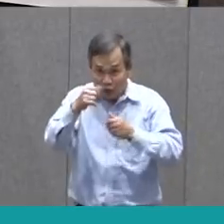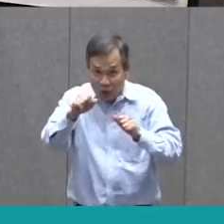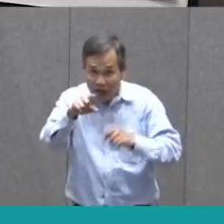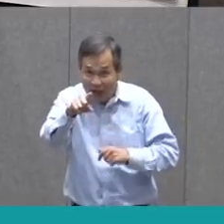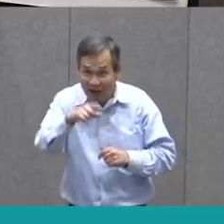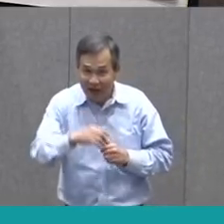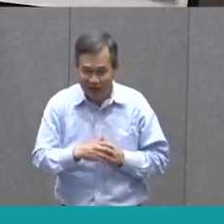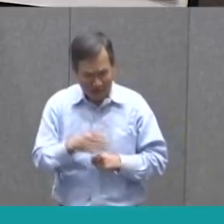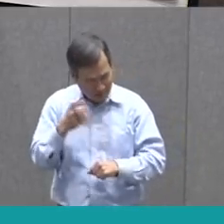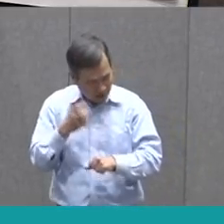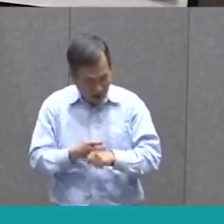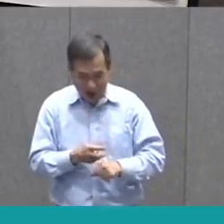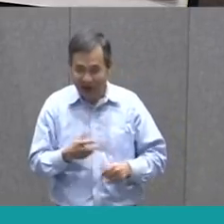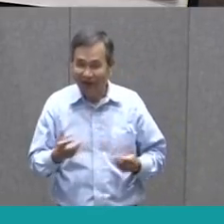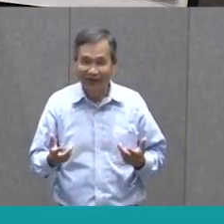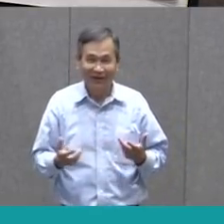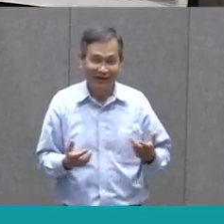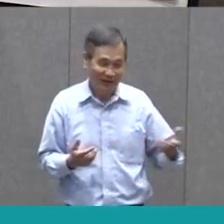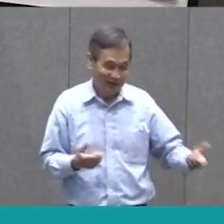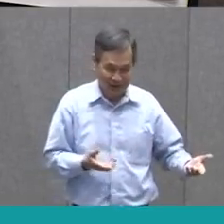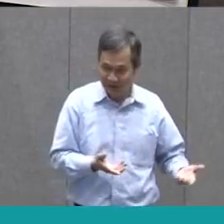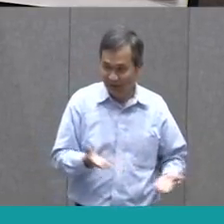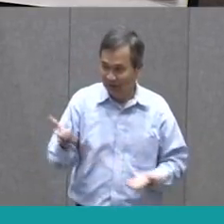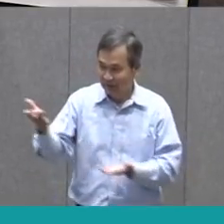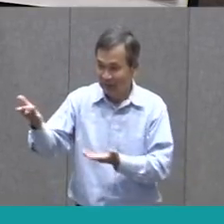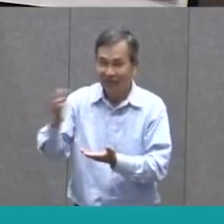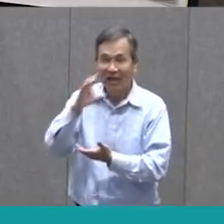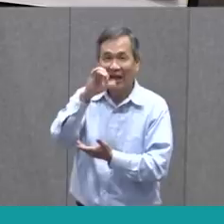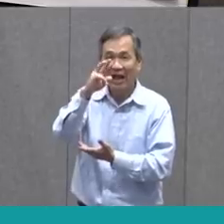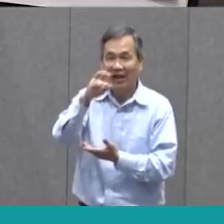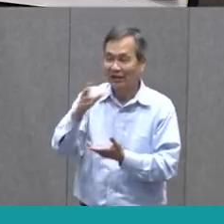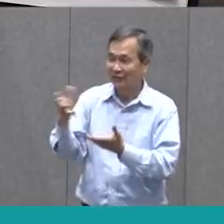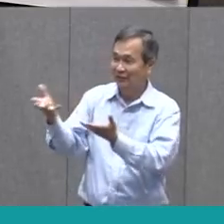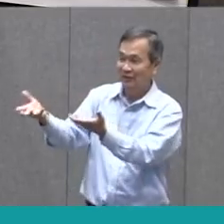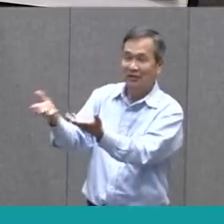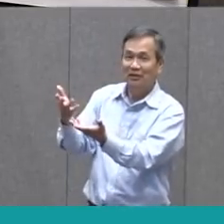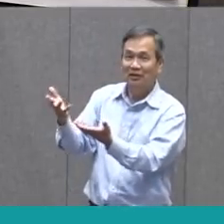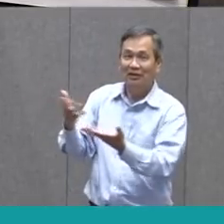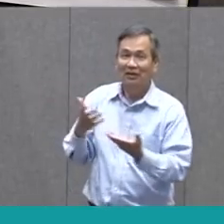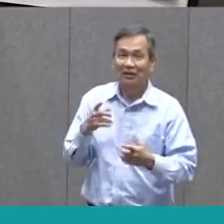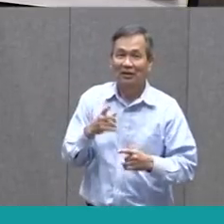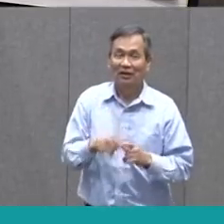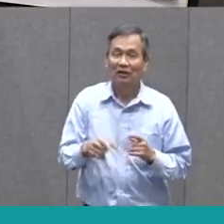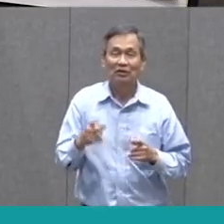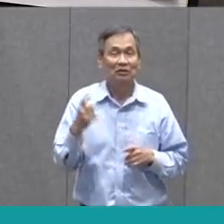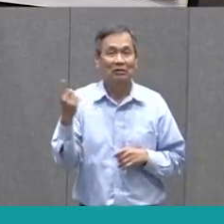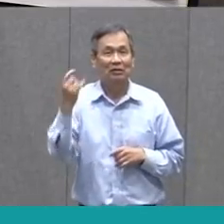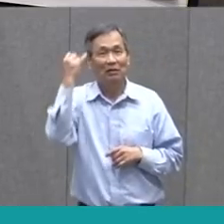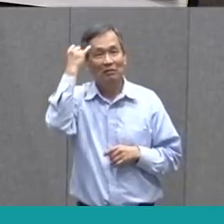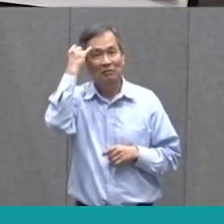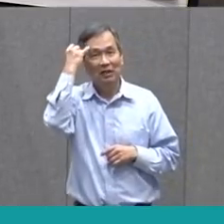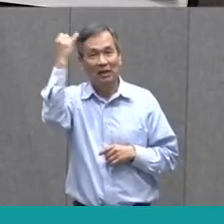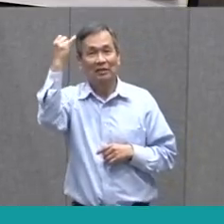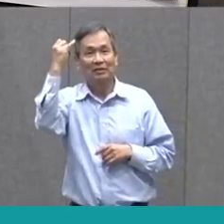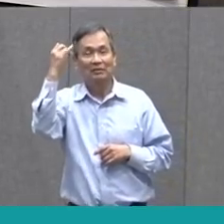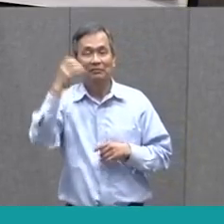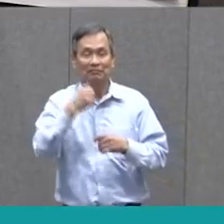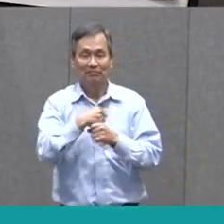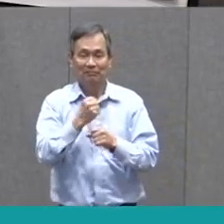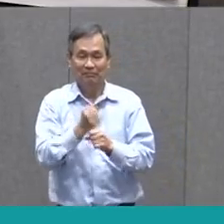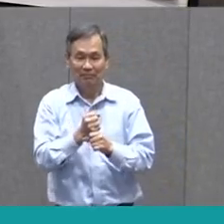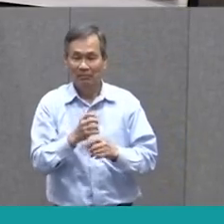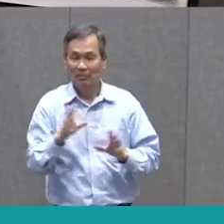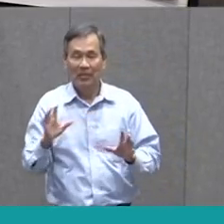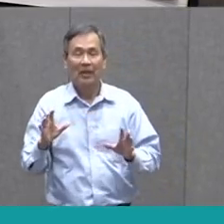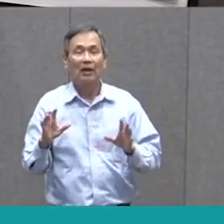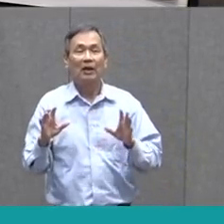It's really hard to take that water with you, right? So, somebody came up with an idea. They came